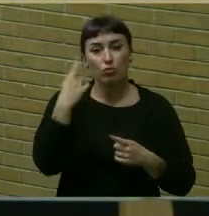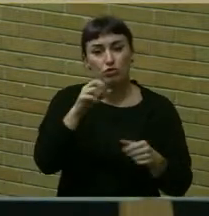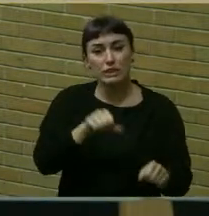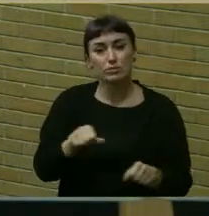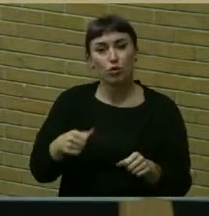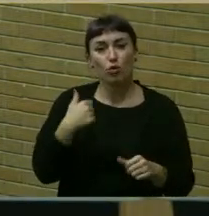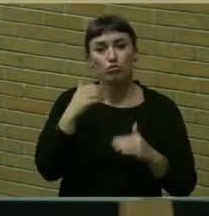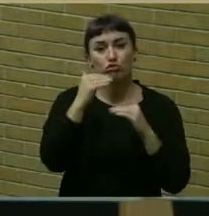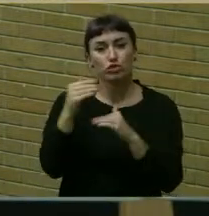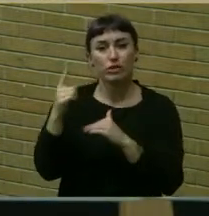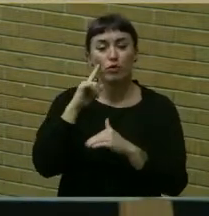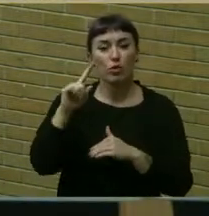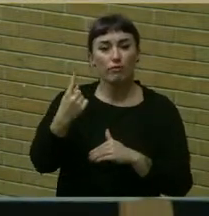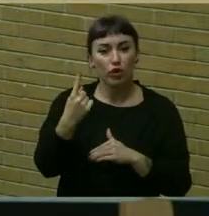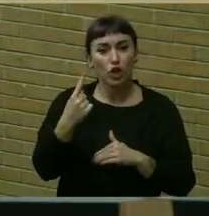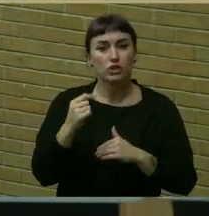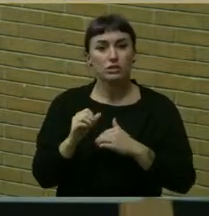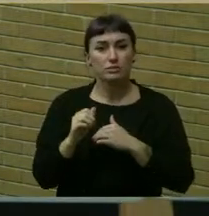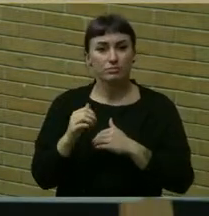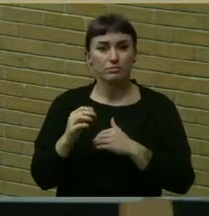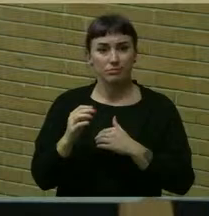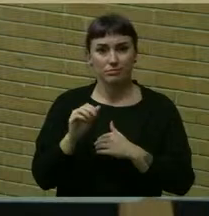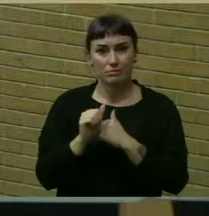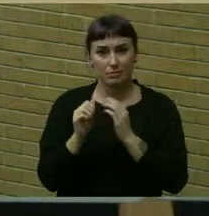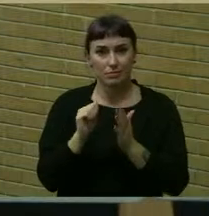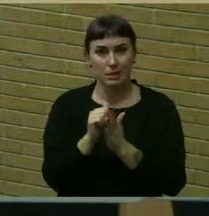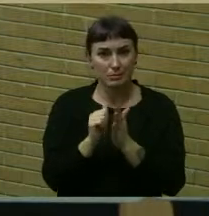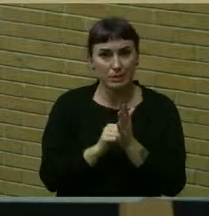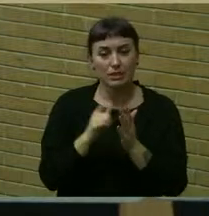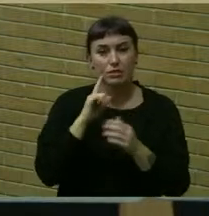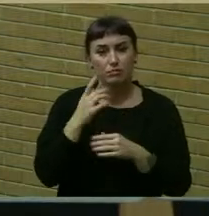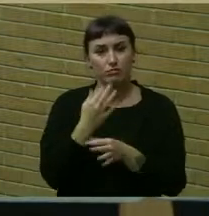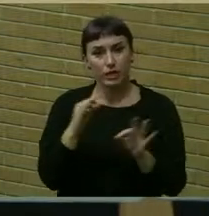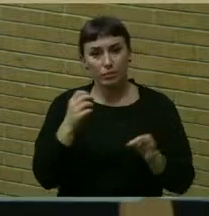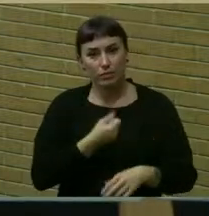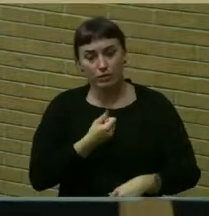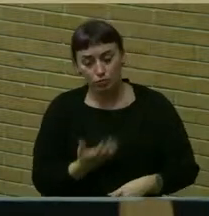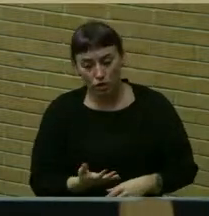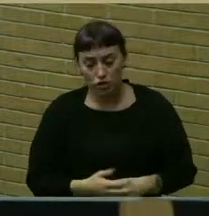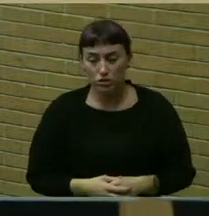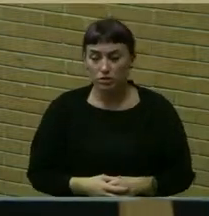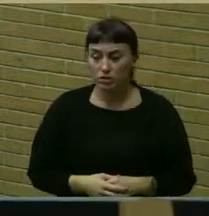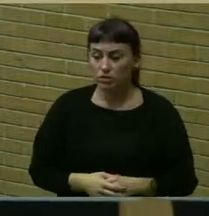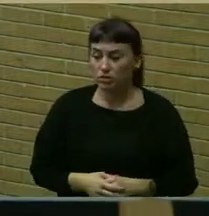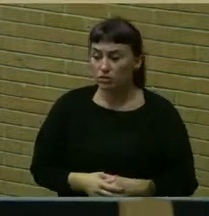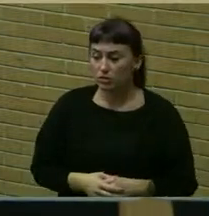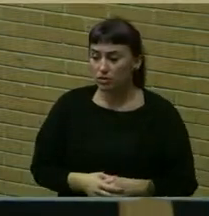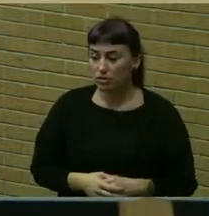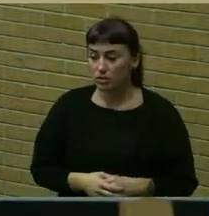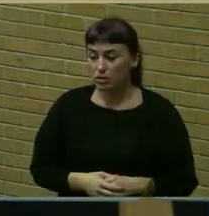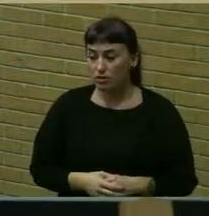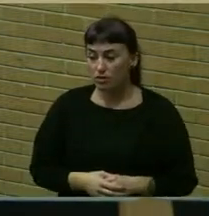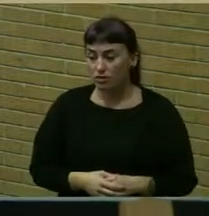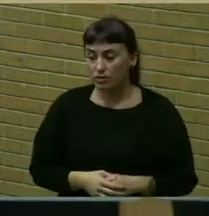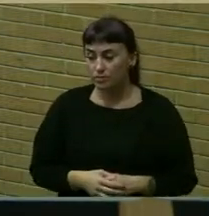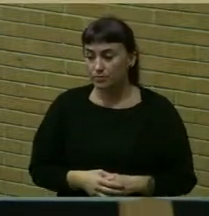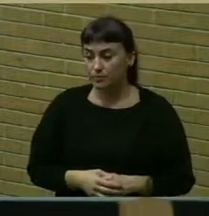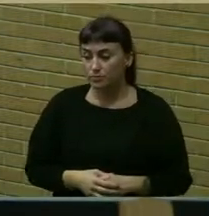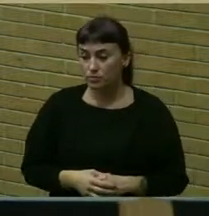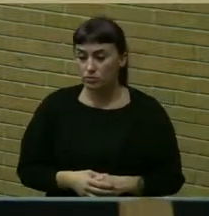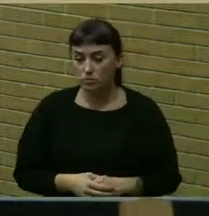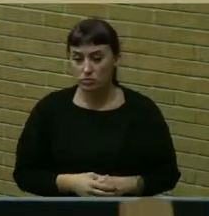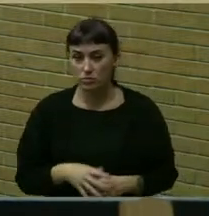Amendment, freedom of expression, freedom of petition, freedom to seek redress for grievances.